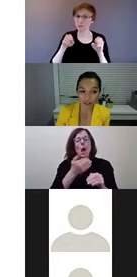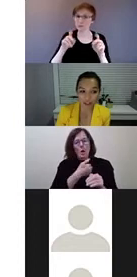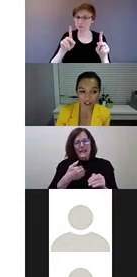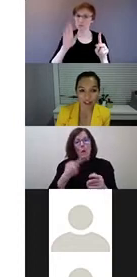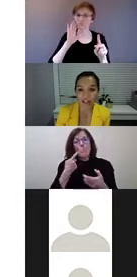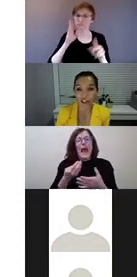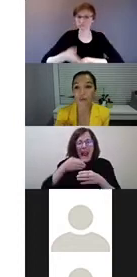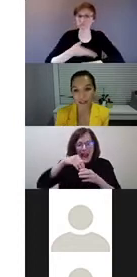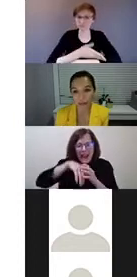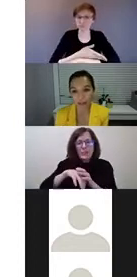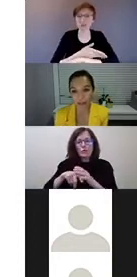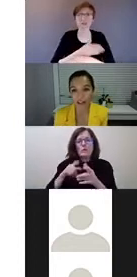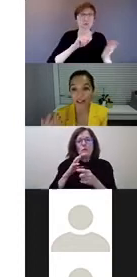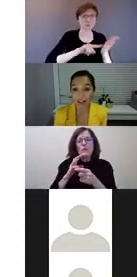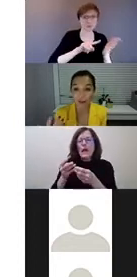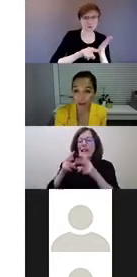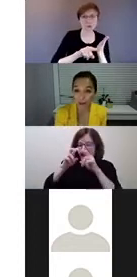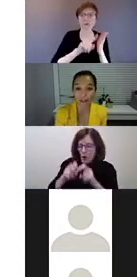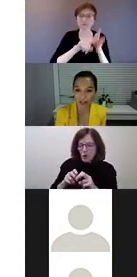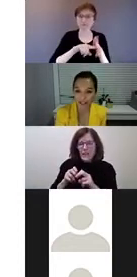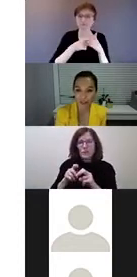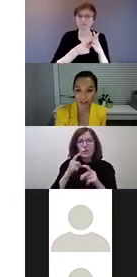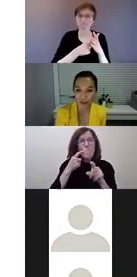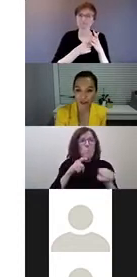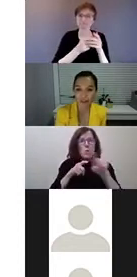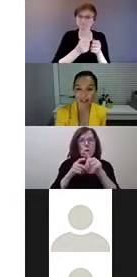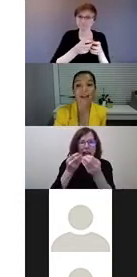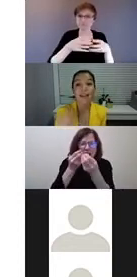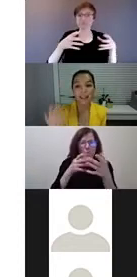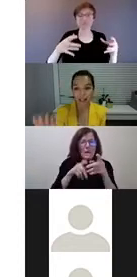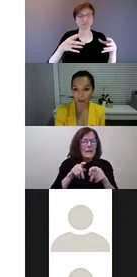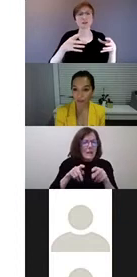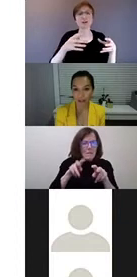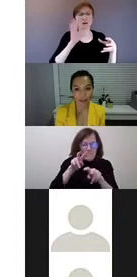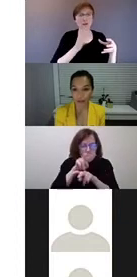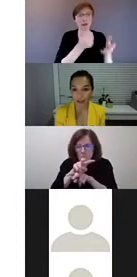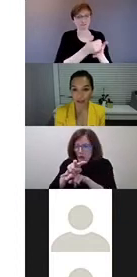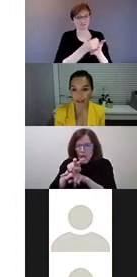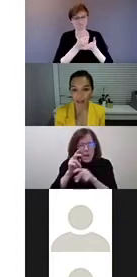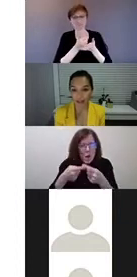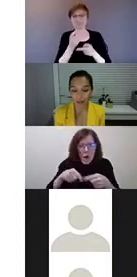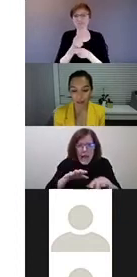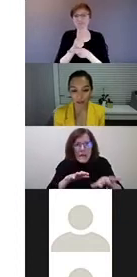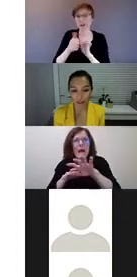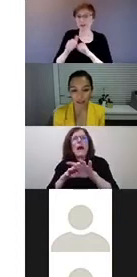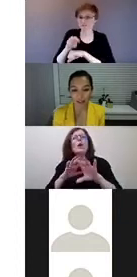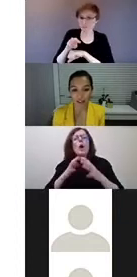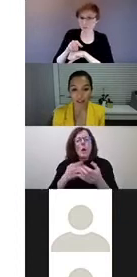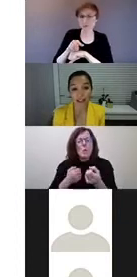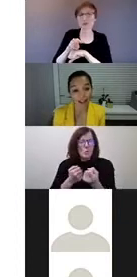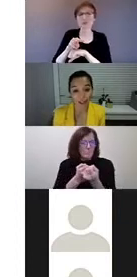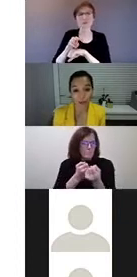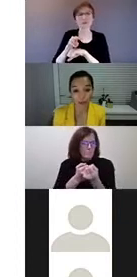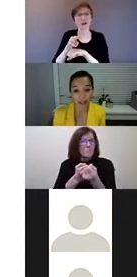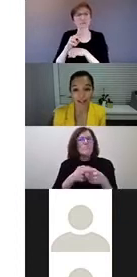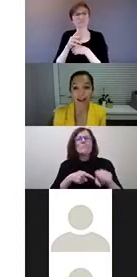research and generating research that can inform the domestic monitoring process, that can support civil society and disability persons organizations